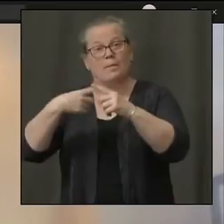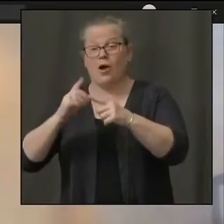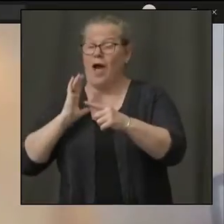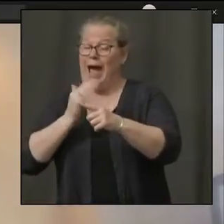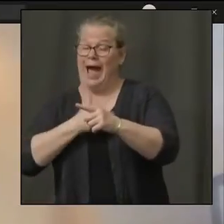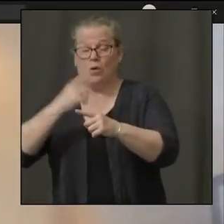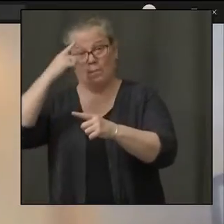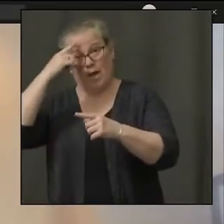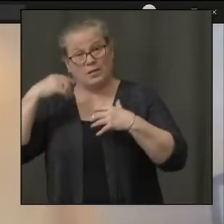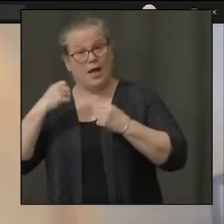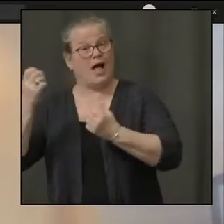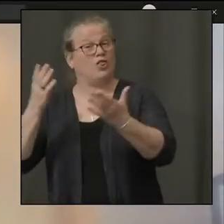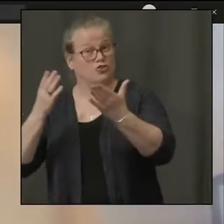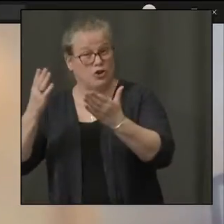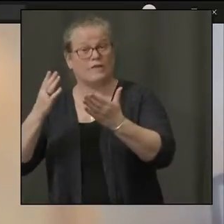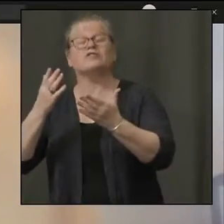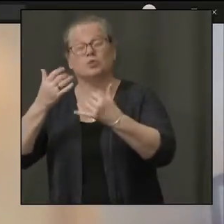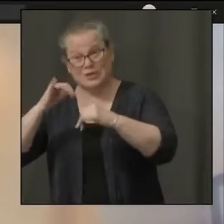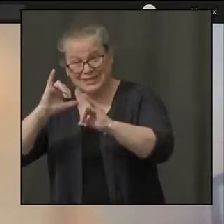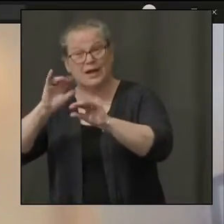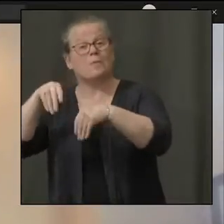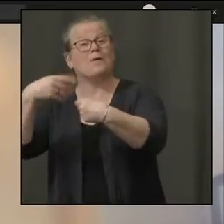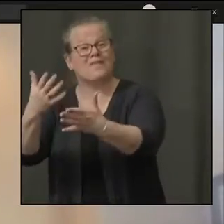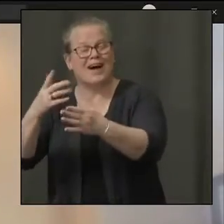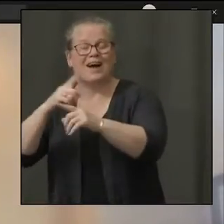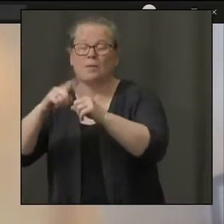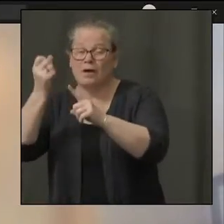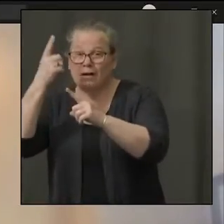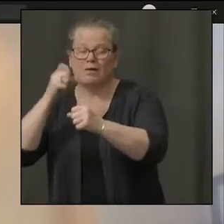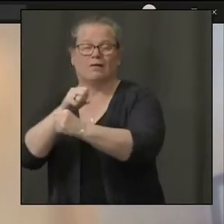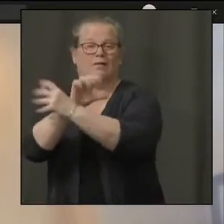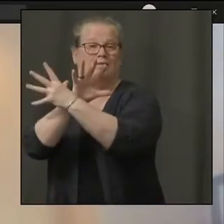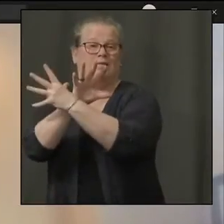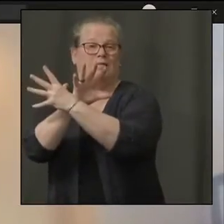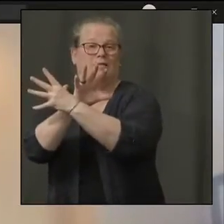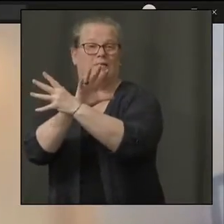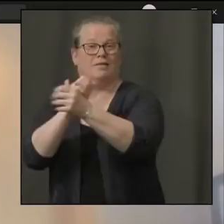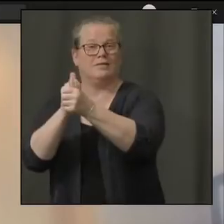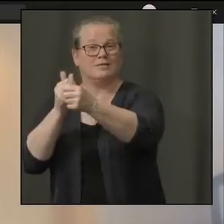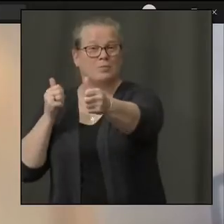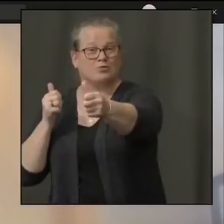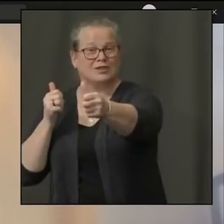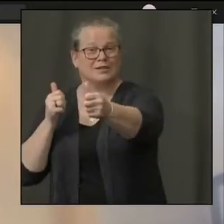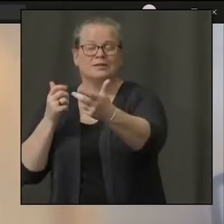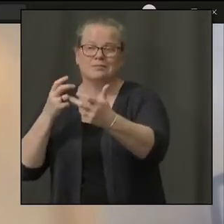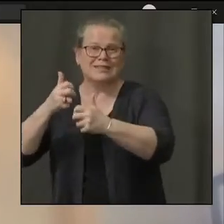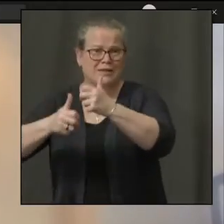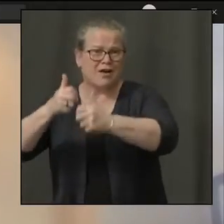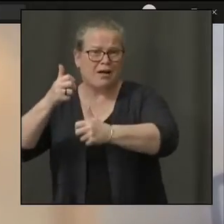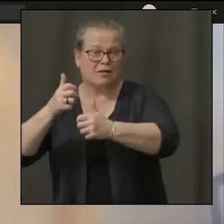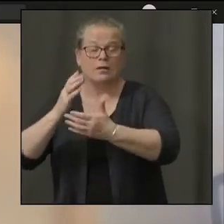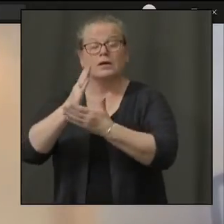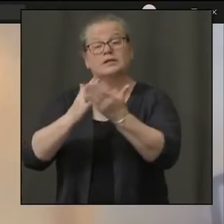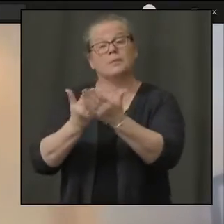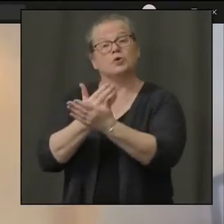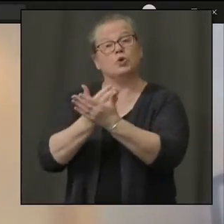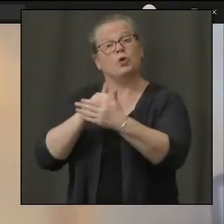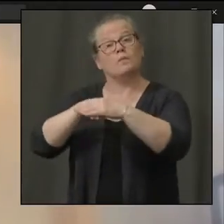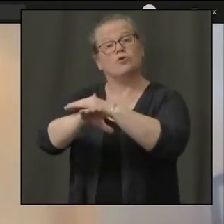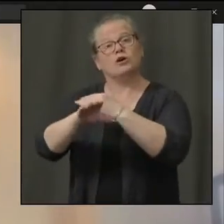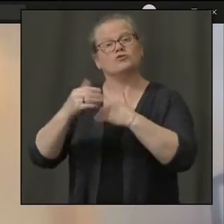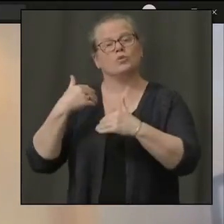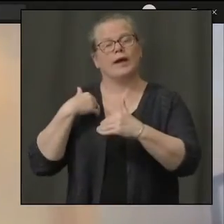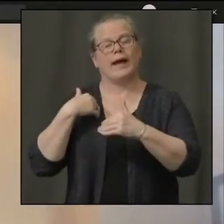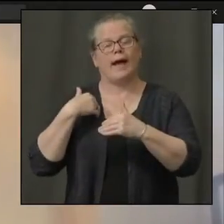but virtually it's difficult to do. We've also introduced some new approaches. We have an initiative called